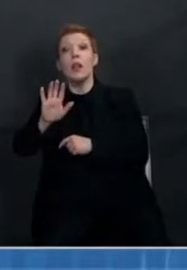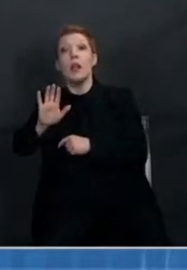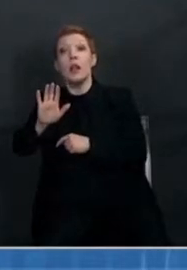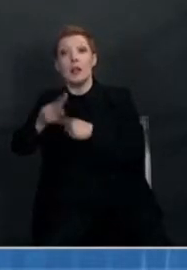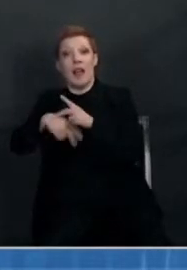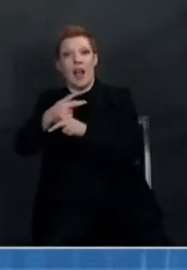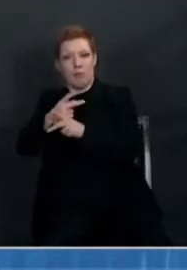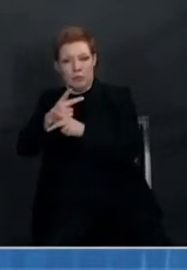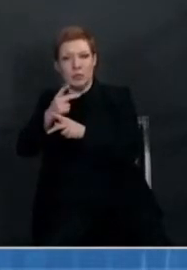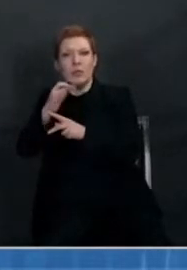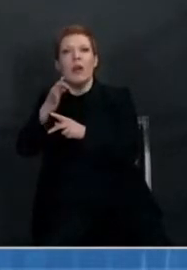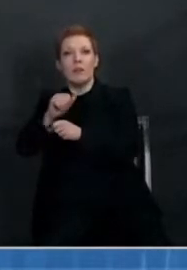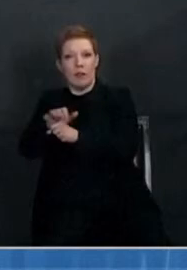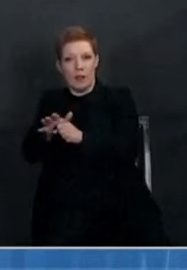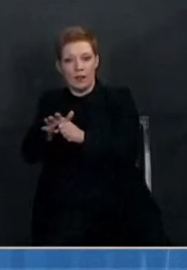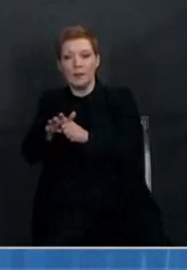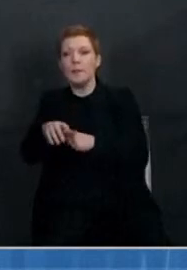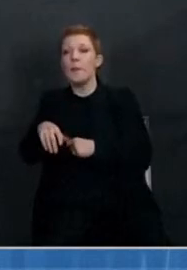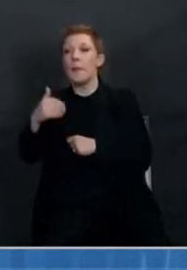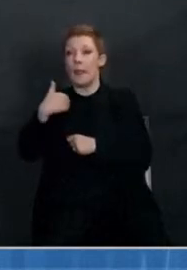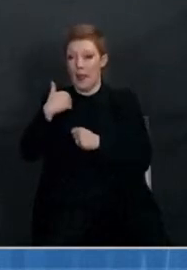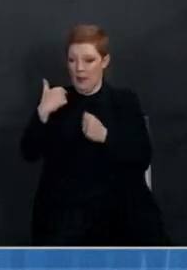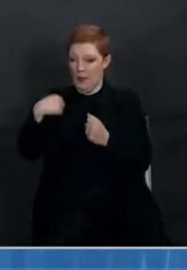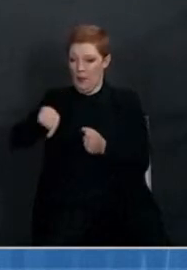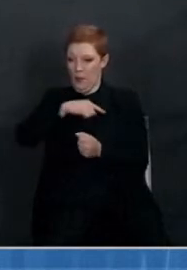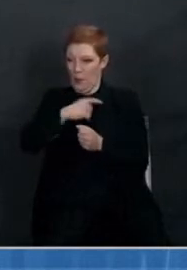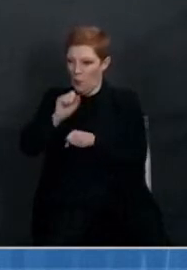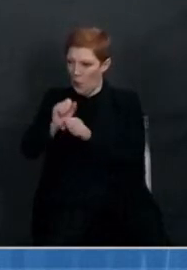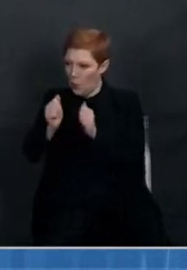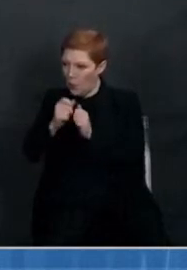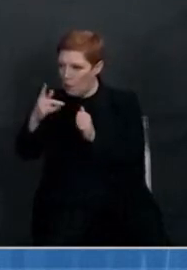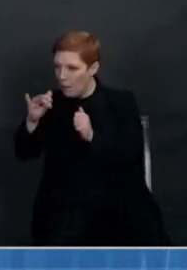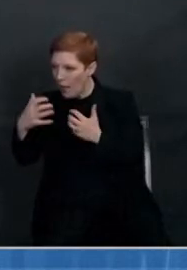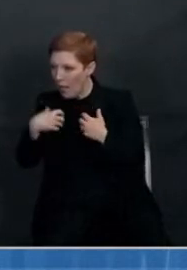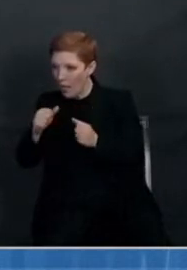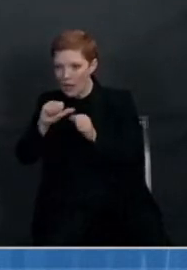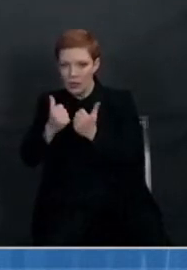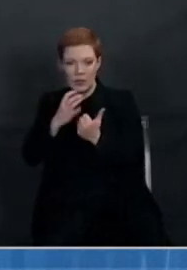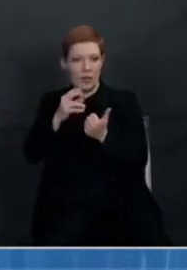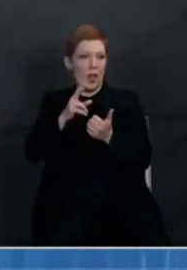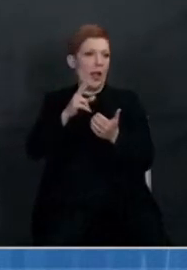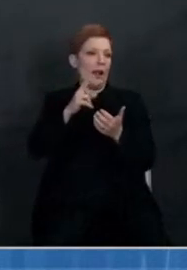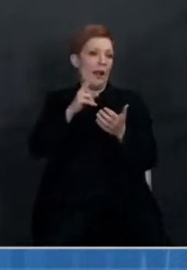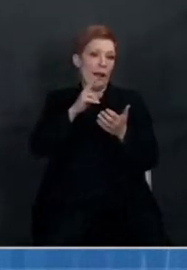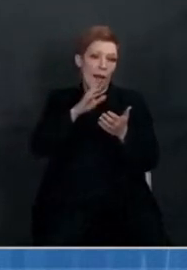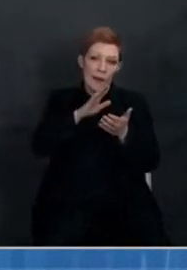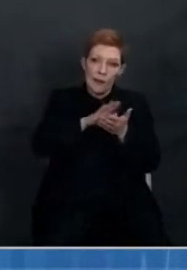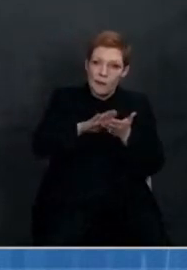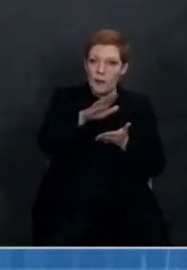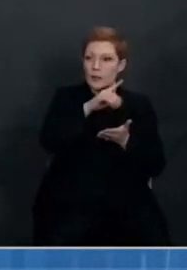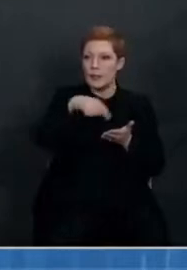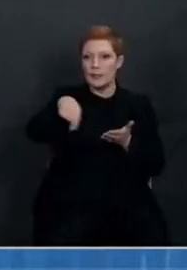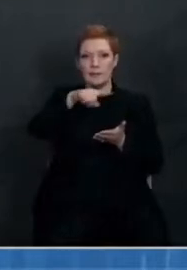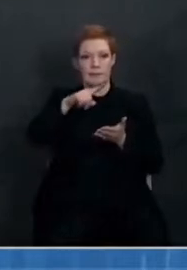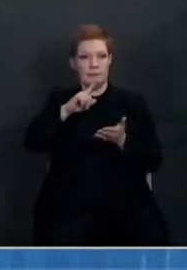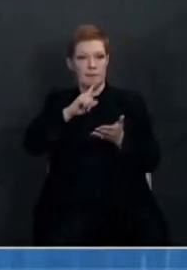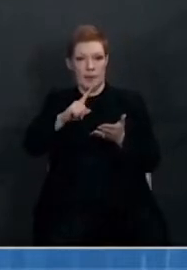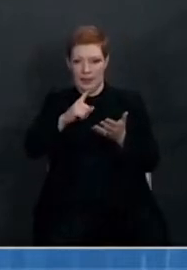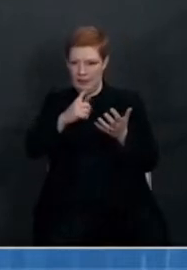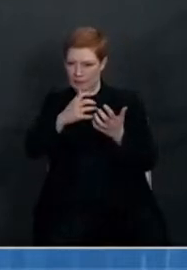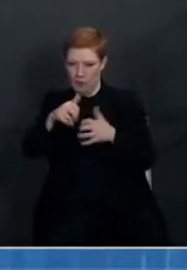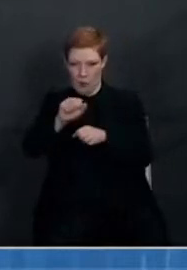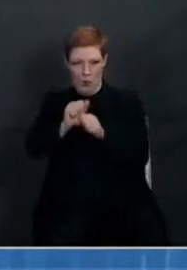universities that are working with public health agencies to identify variants, and we have provided $15 million in COVID-19 supplemental